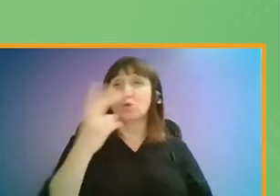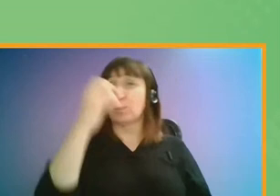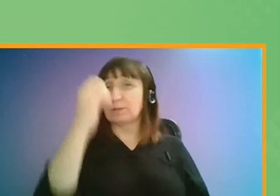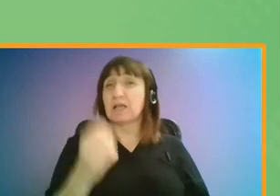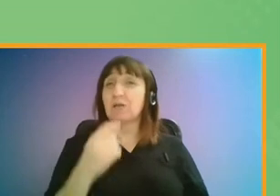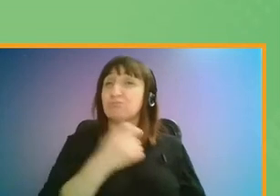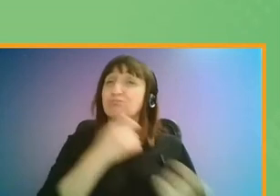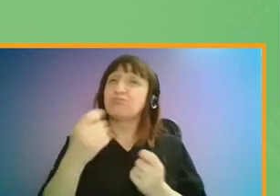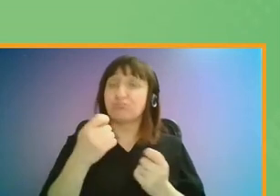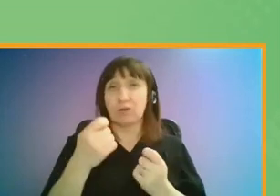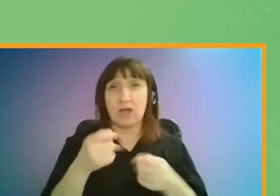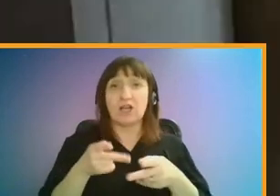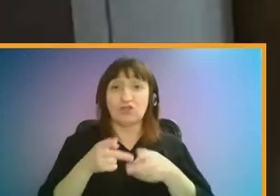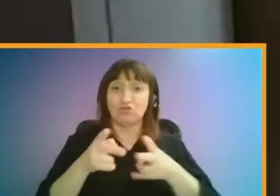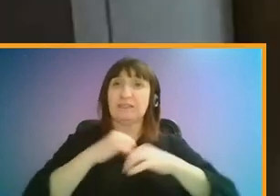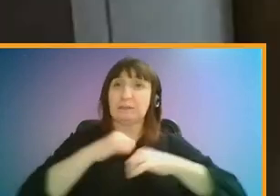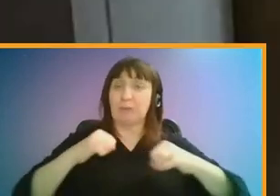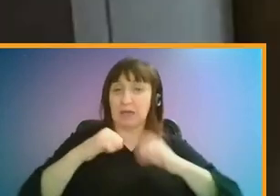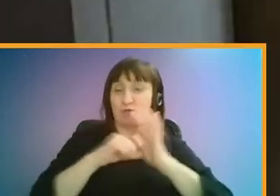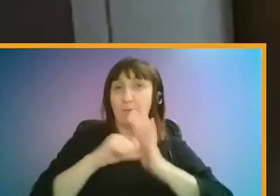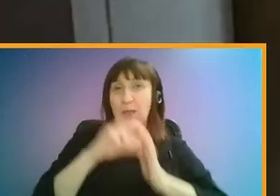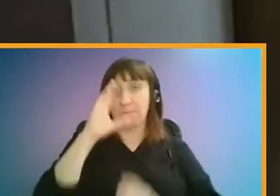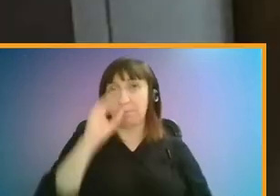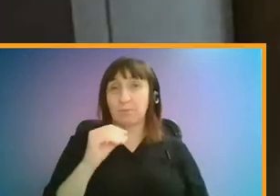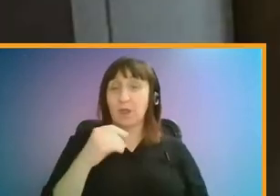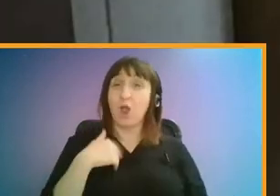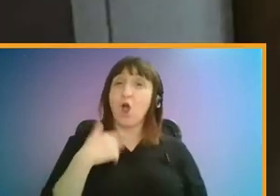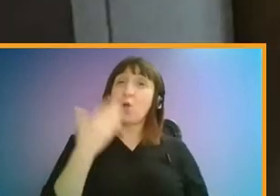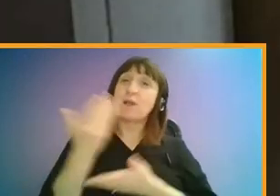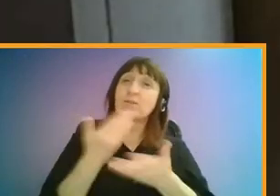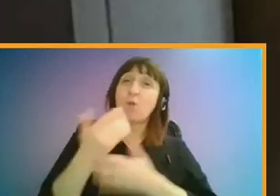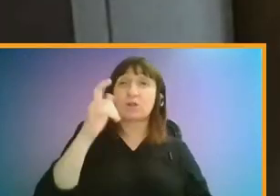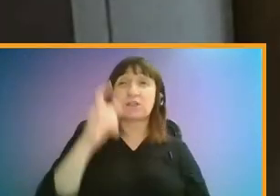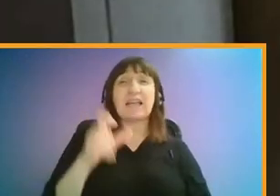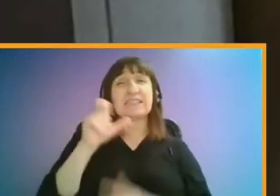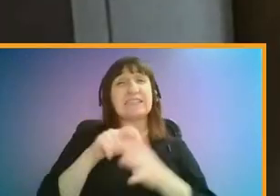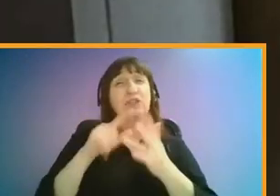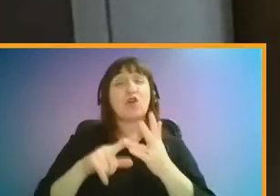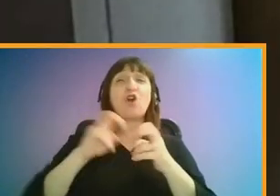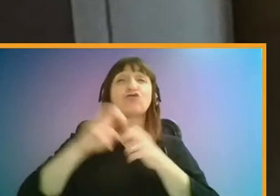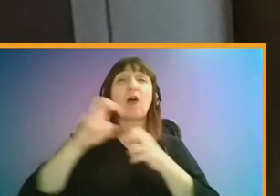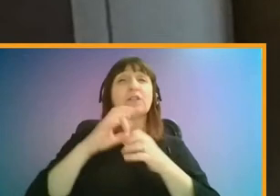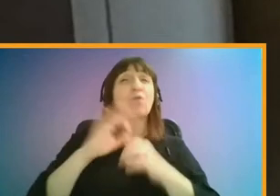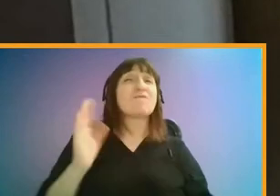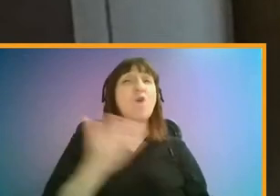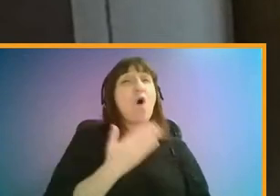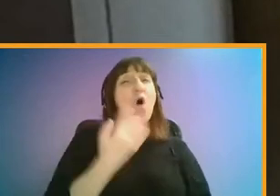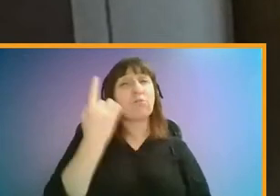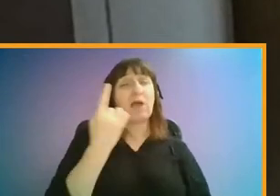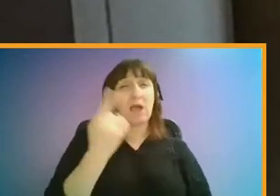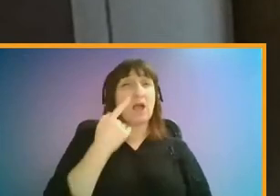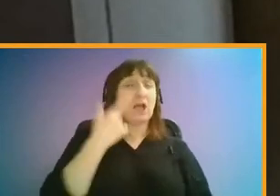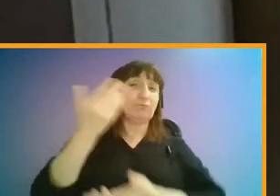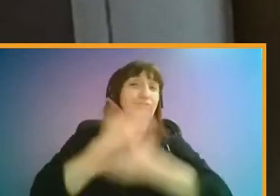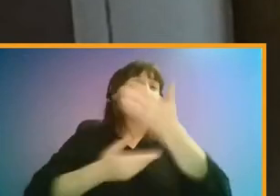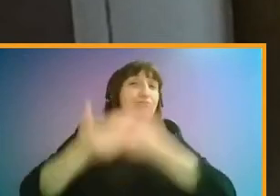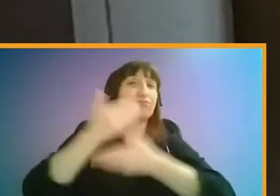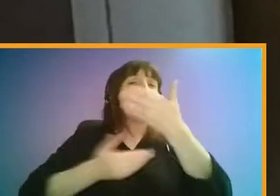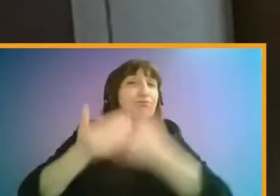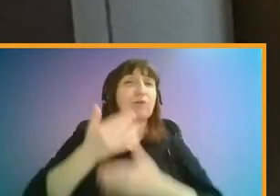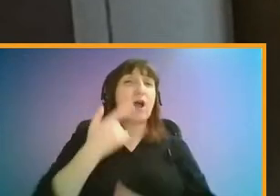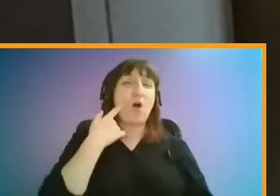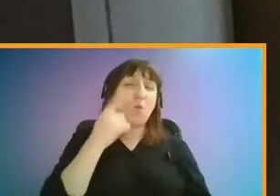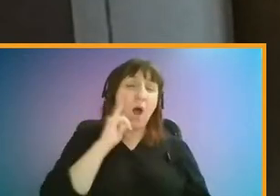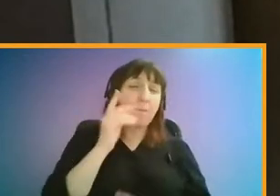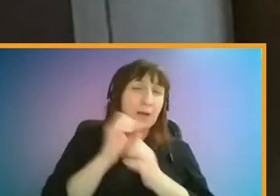people raised issues with street space. We spoke to Kirsty Hoyle, CEO of Transport for All, who told us about these issues and what could help make